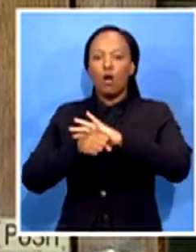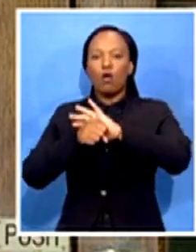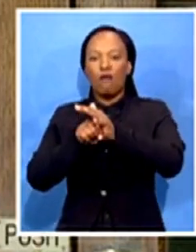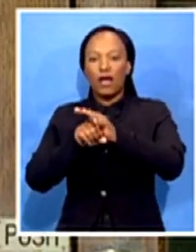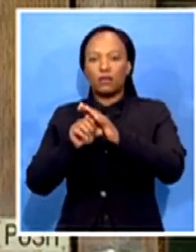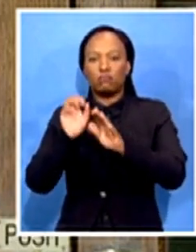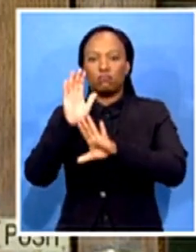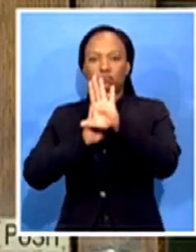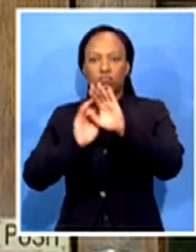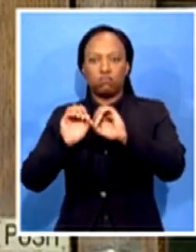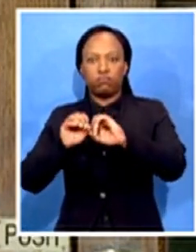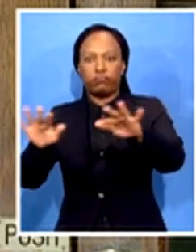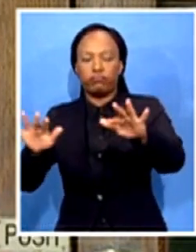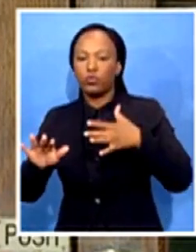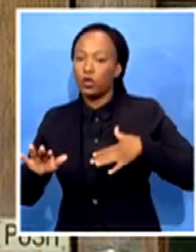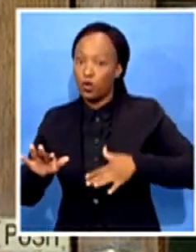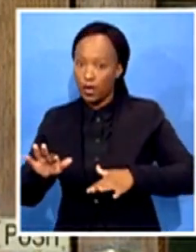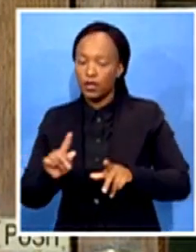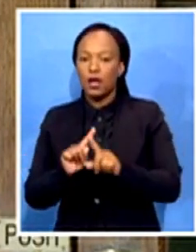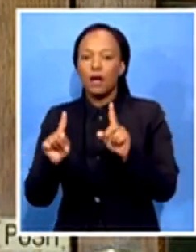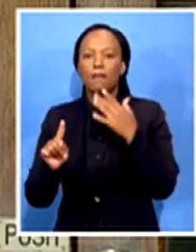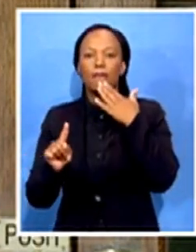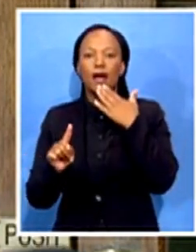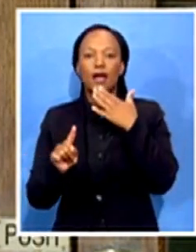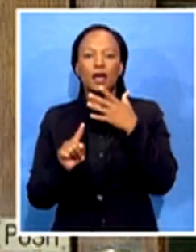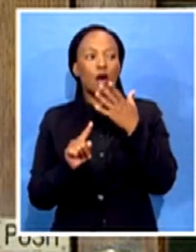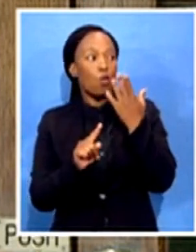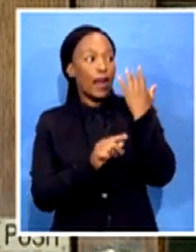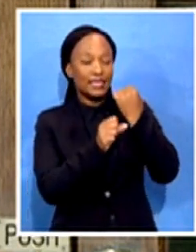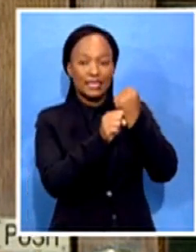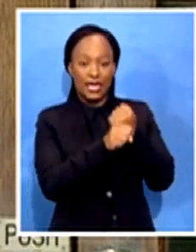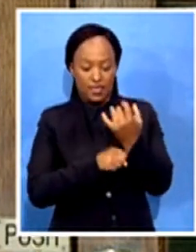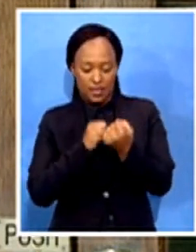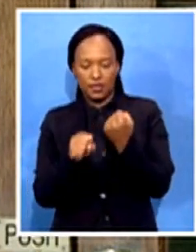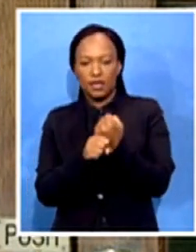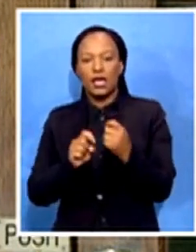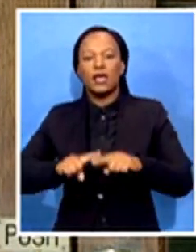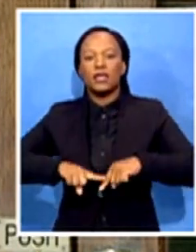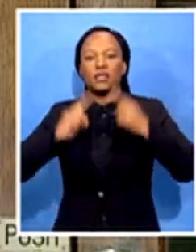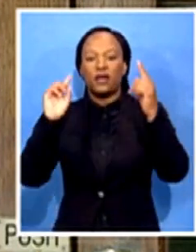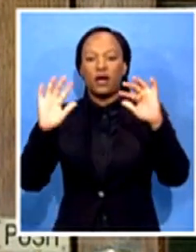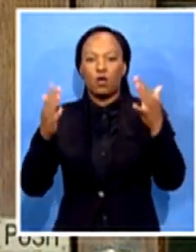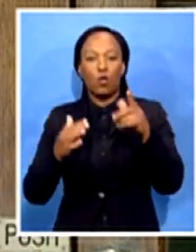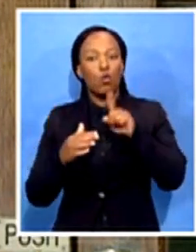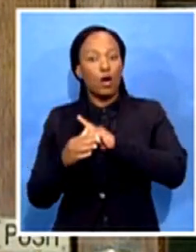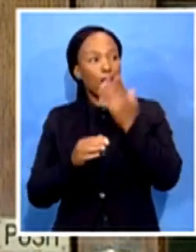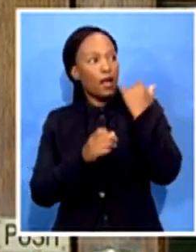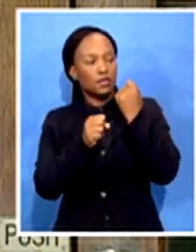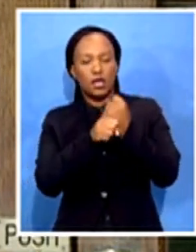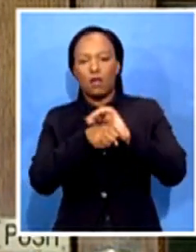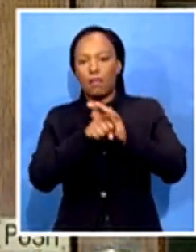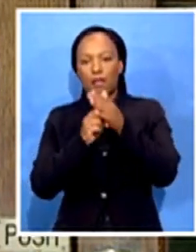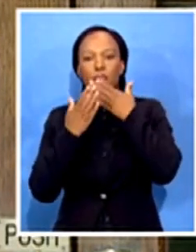the marking centres compared to last year? Because, of course, last year there was no COVID-19. As I indicated that we have, this year,